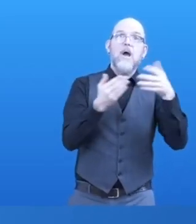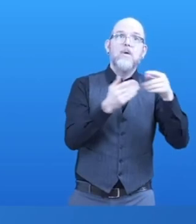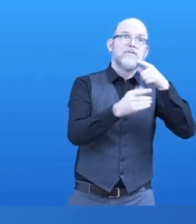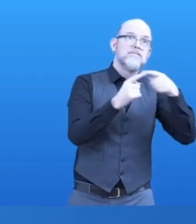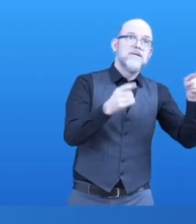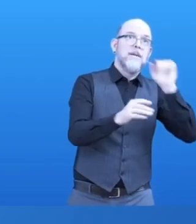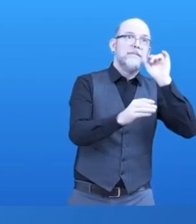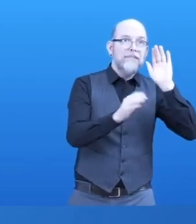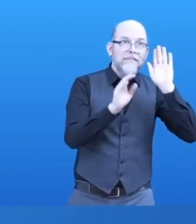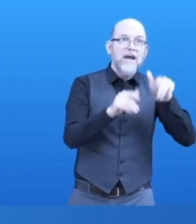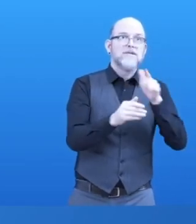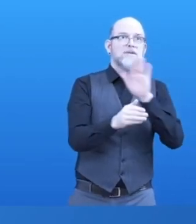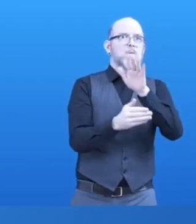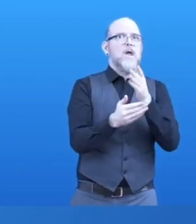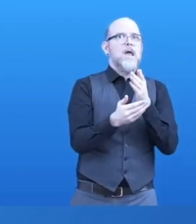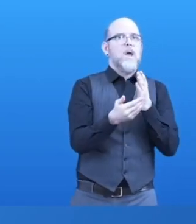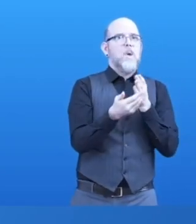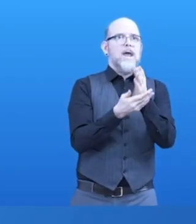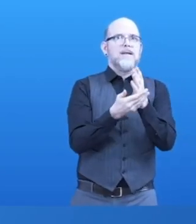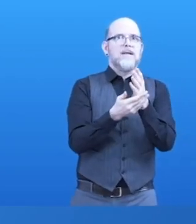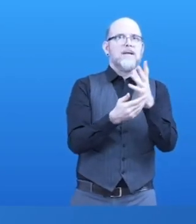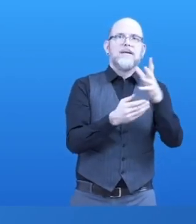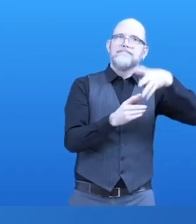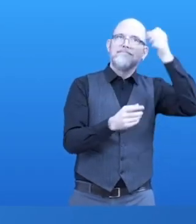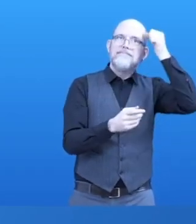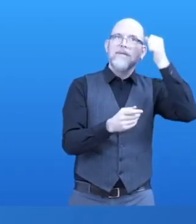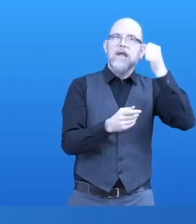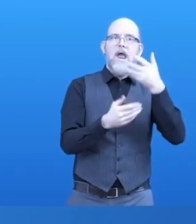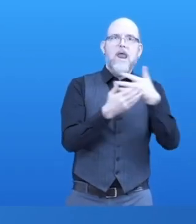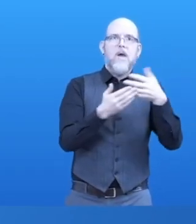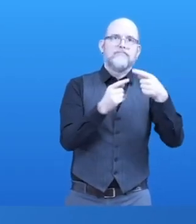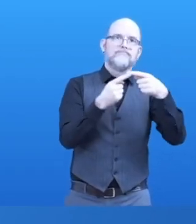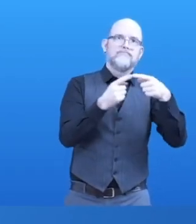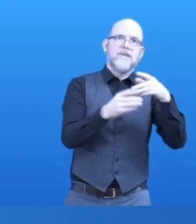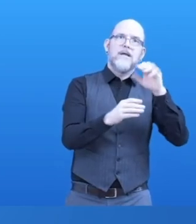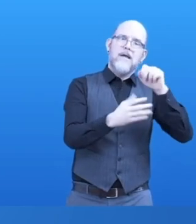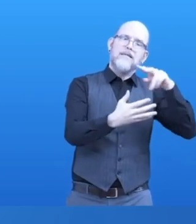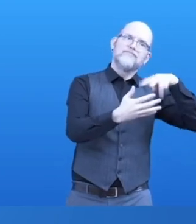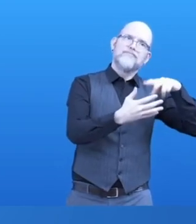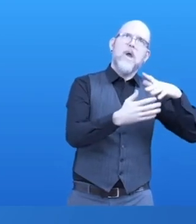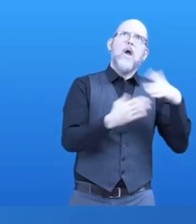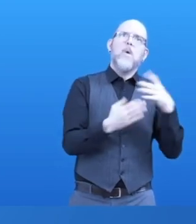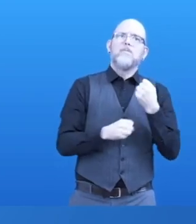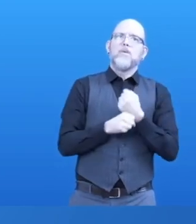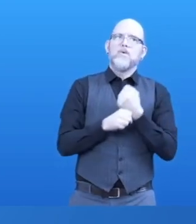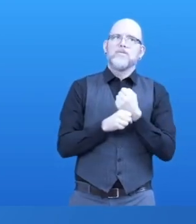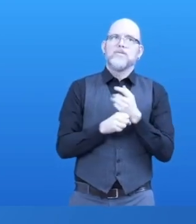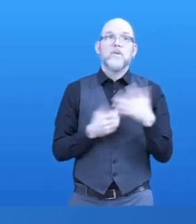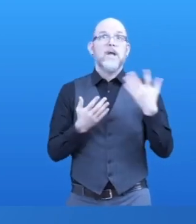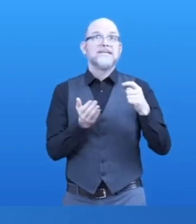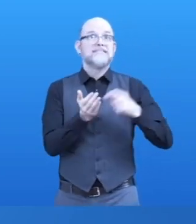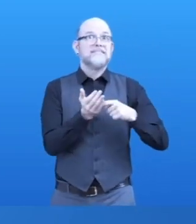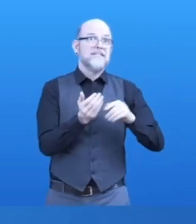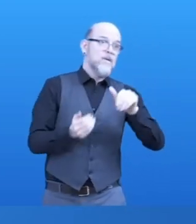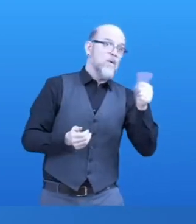And finally, all products need development for the future. Is there a culture